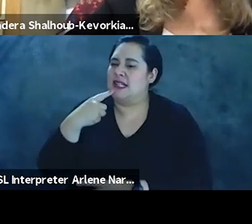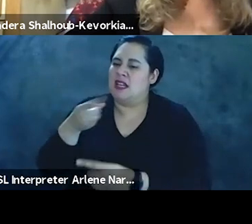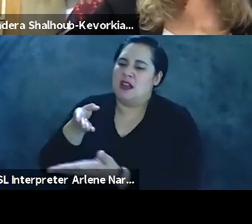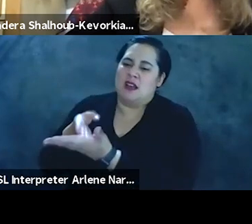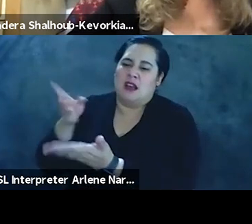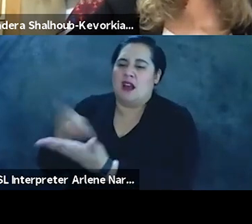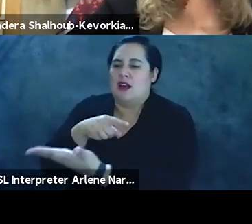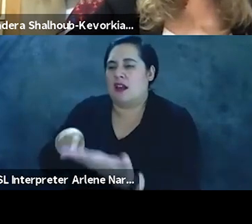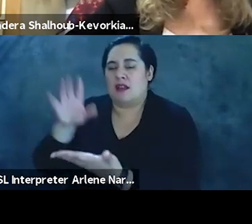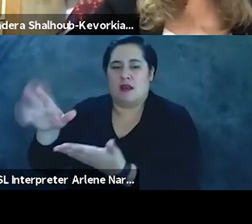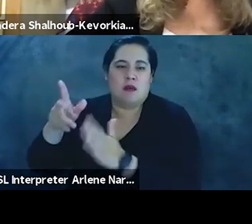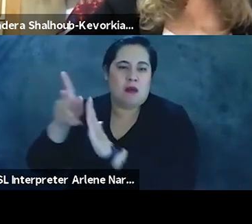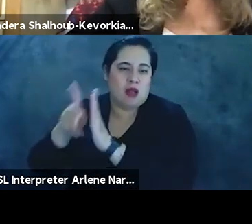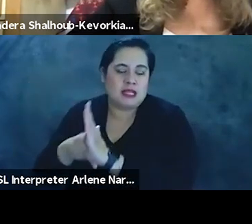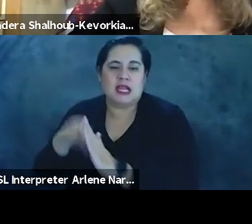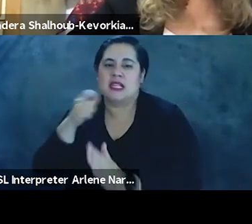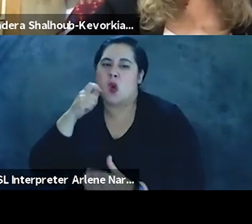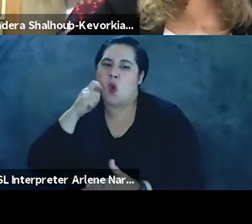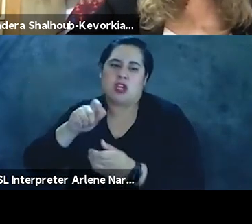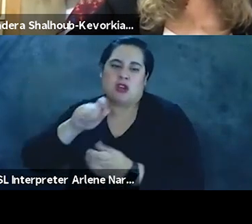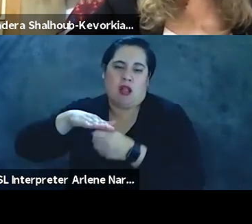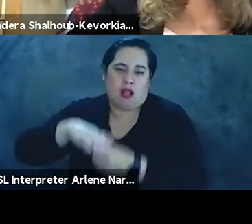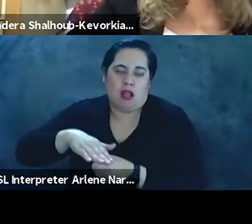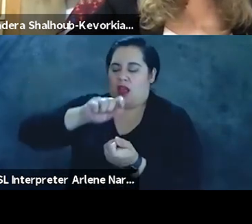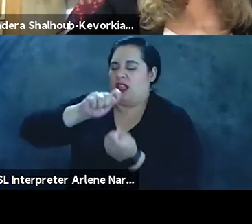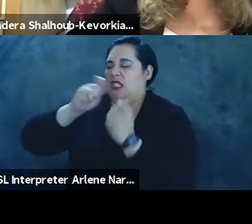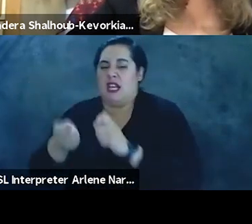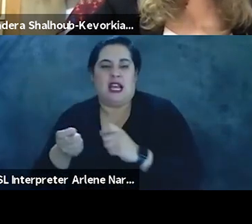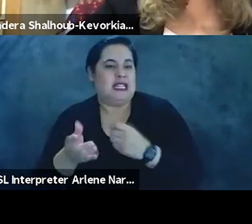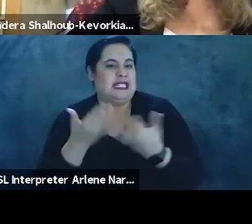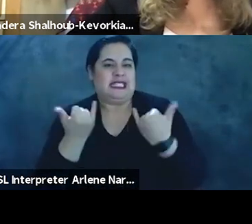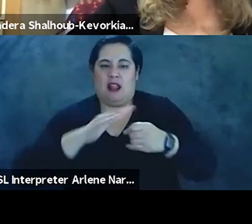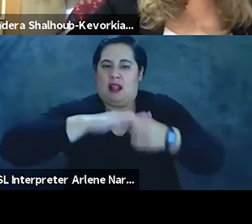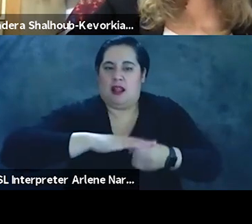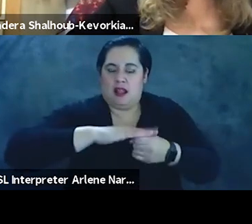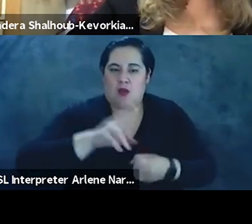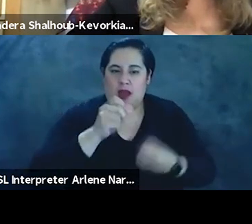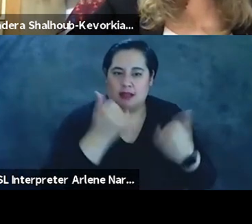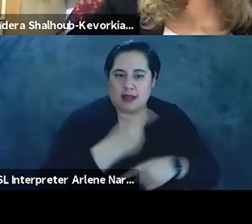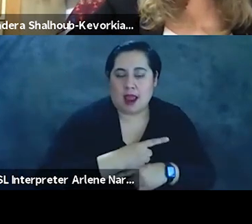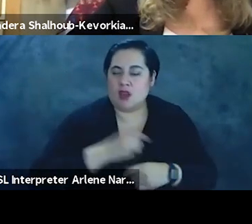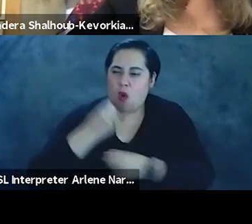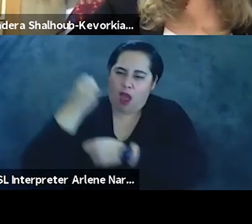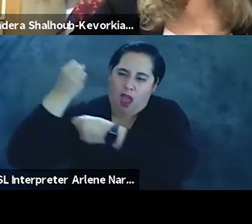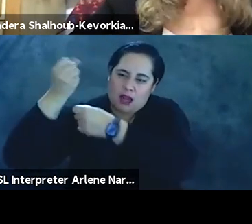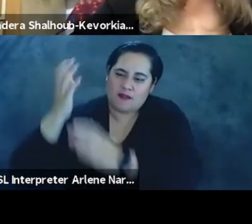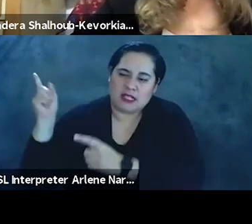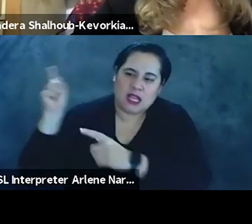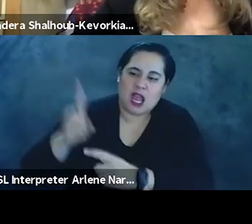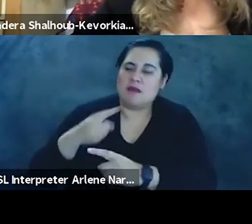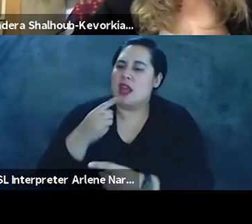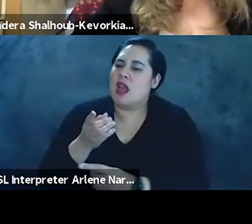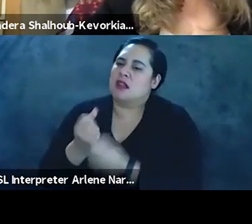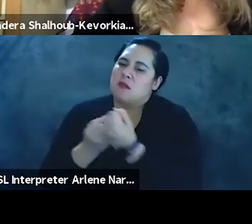within the terms of a racial reckoning, however divisive it is in the US today. Activists and unions came out in support of Palestinians and